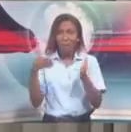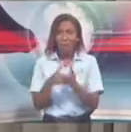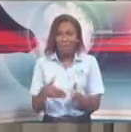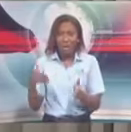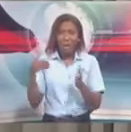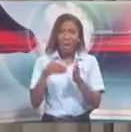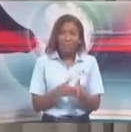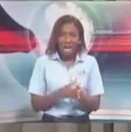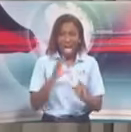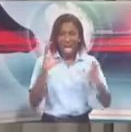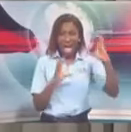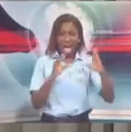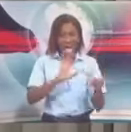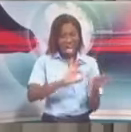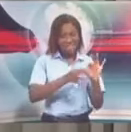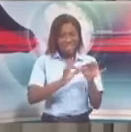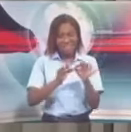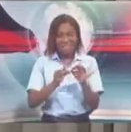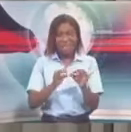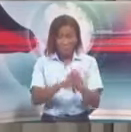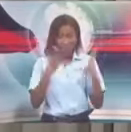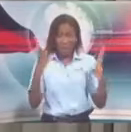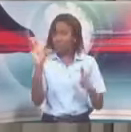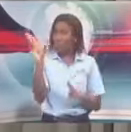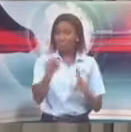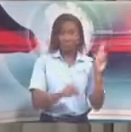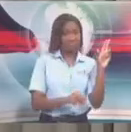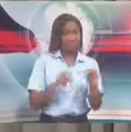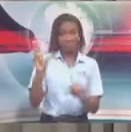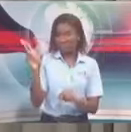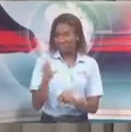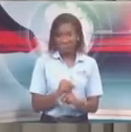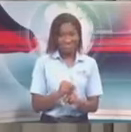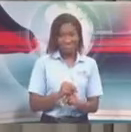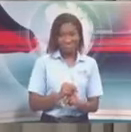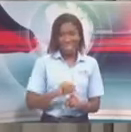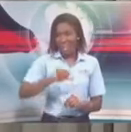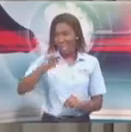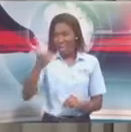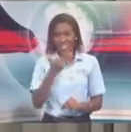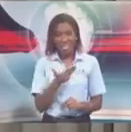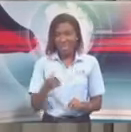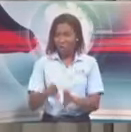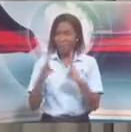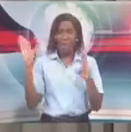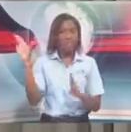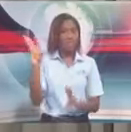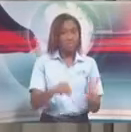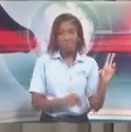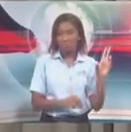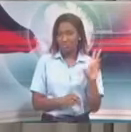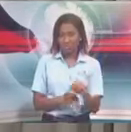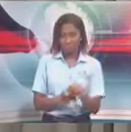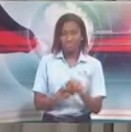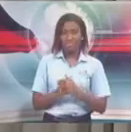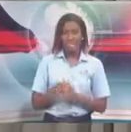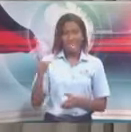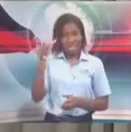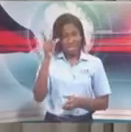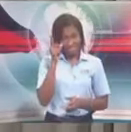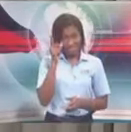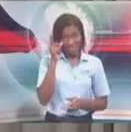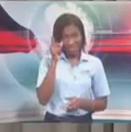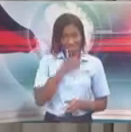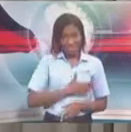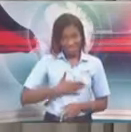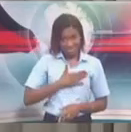the mechanics, those are not permitted. The auto spare parts are not permitted. Nothing else has been permitted apart from this. This is based very carefully on the advice we